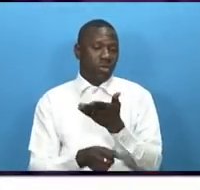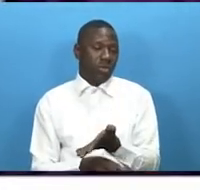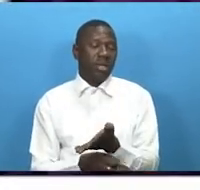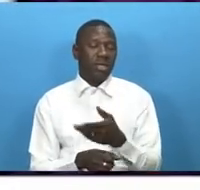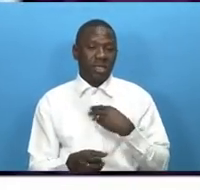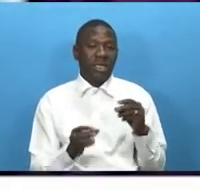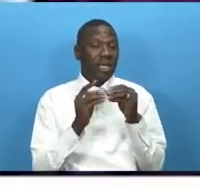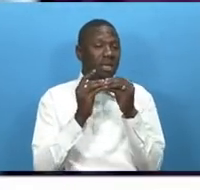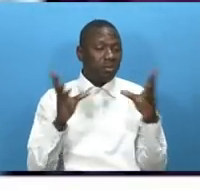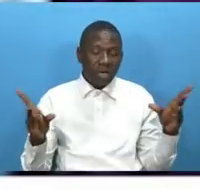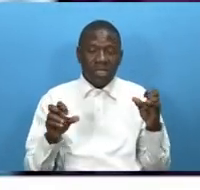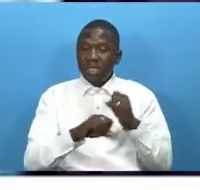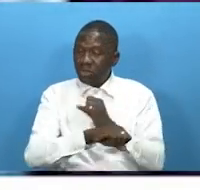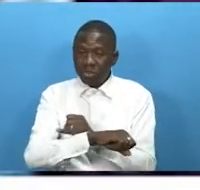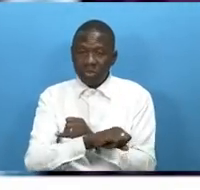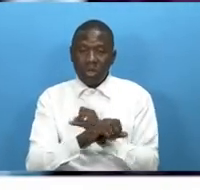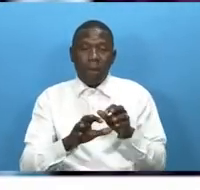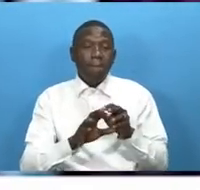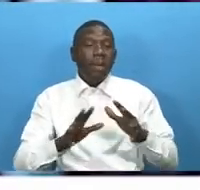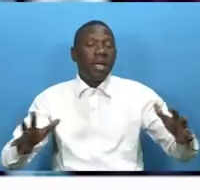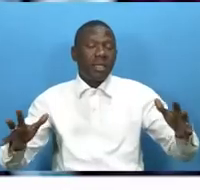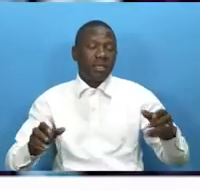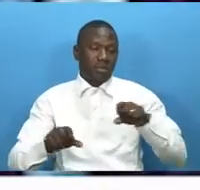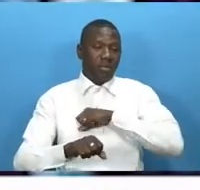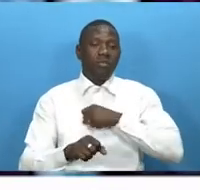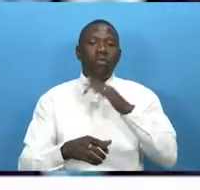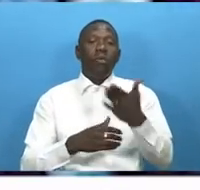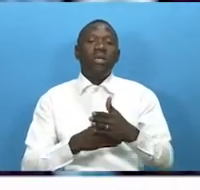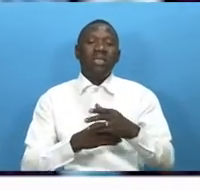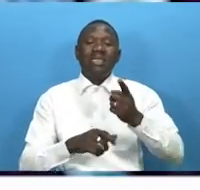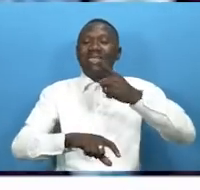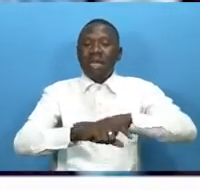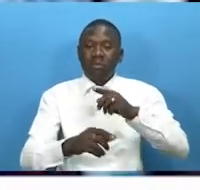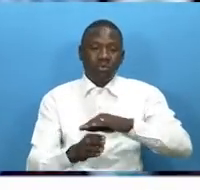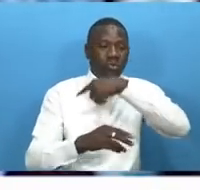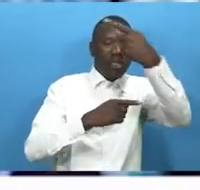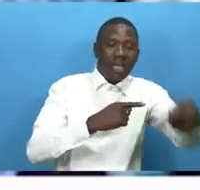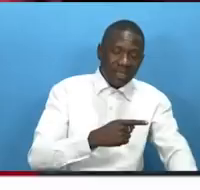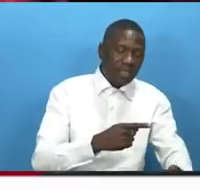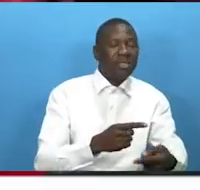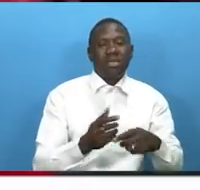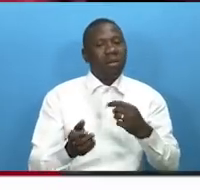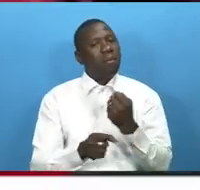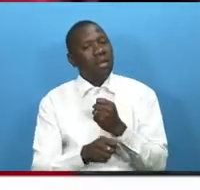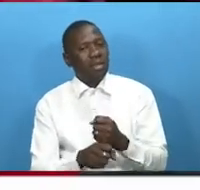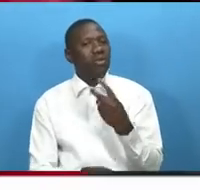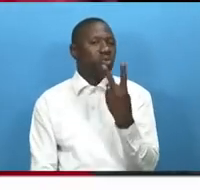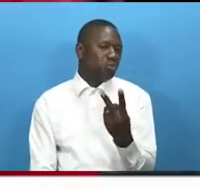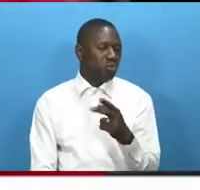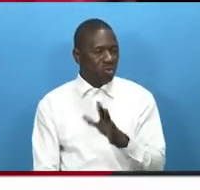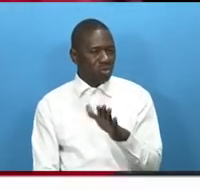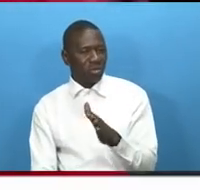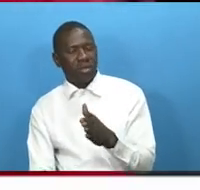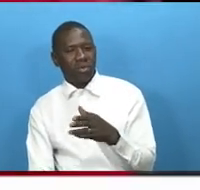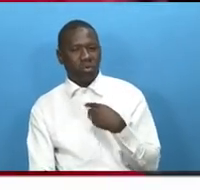democratic institutions extend themselves from one generation to the next. Paradoxically, so too do those